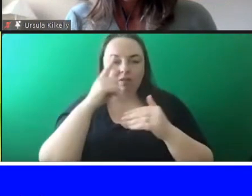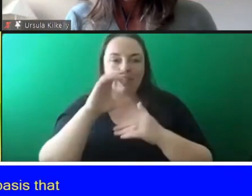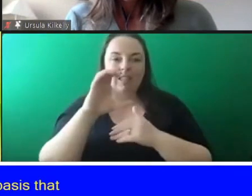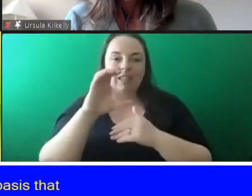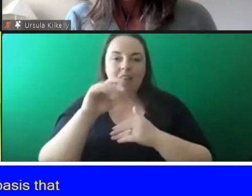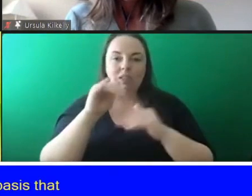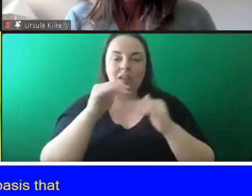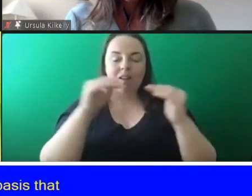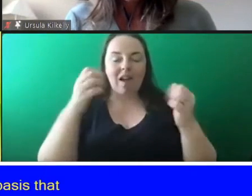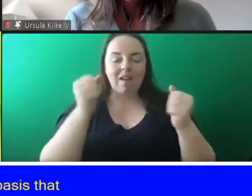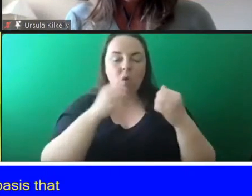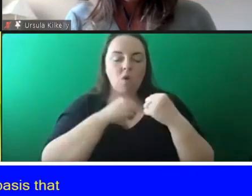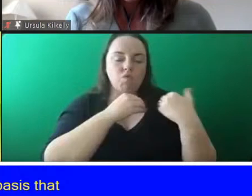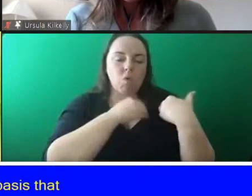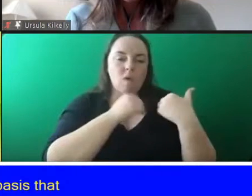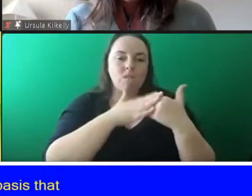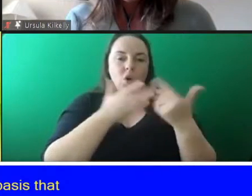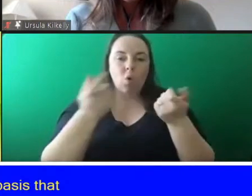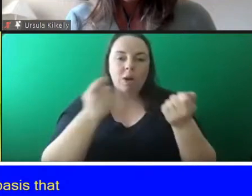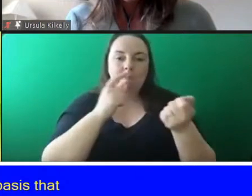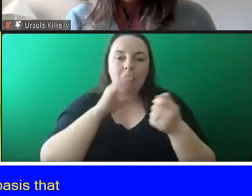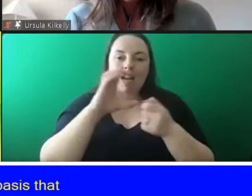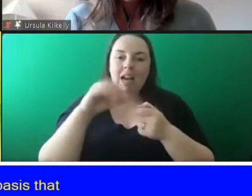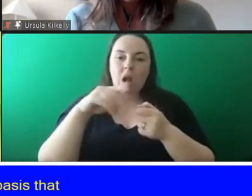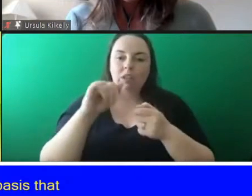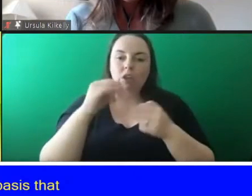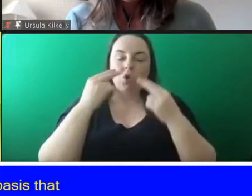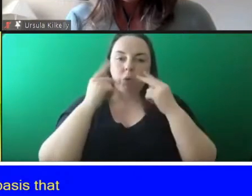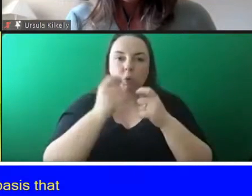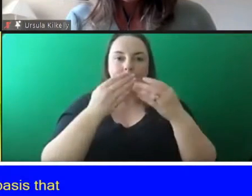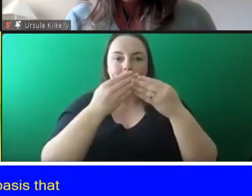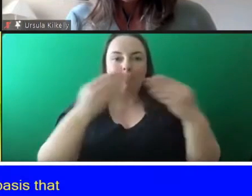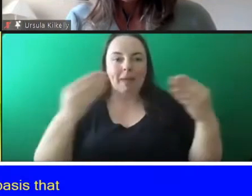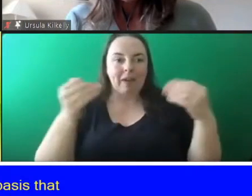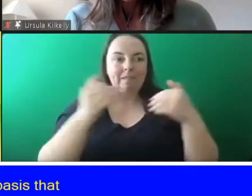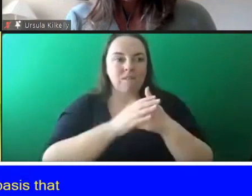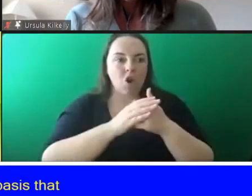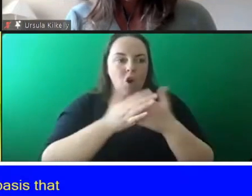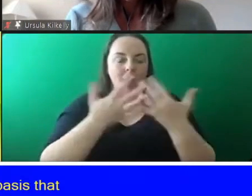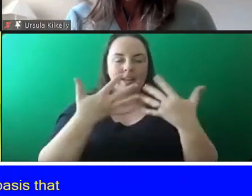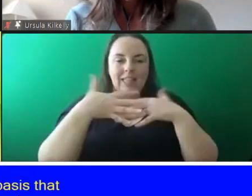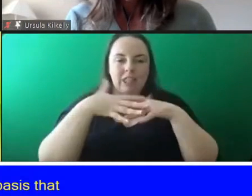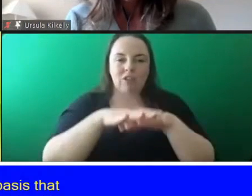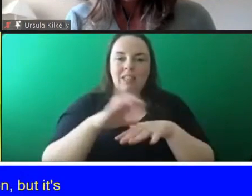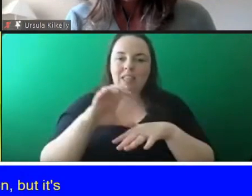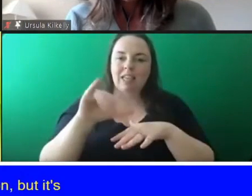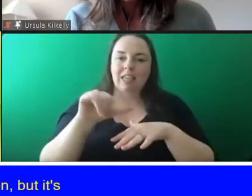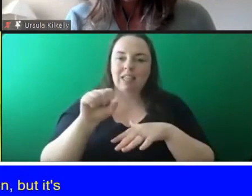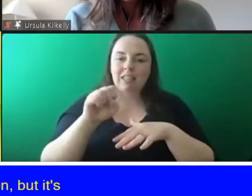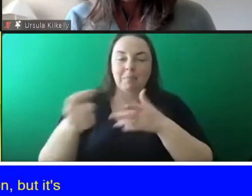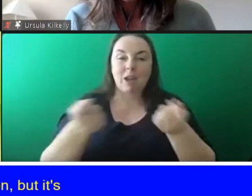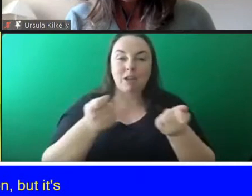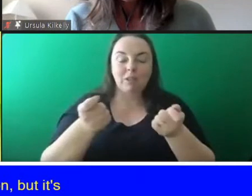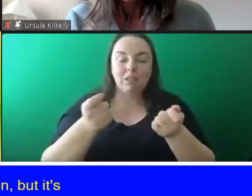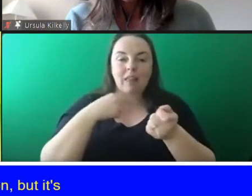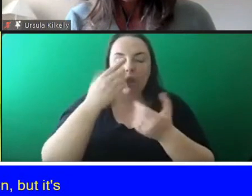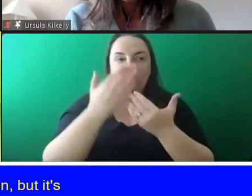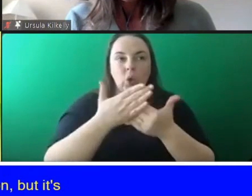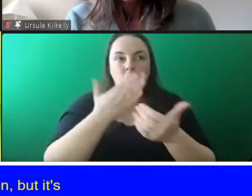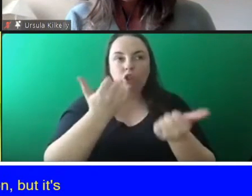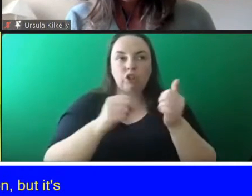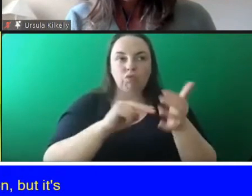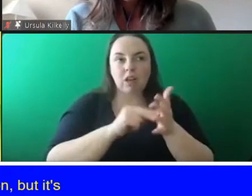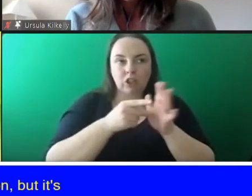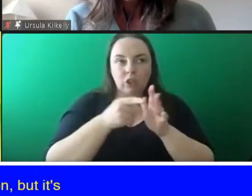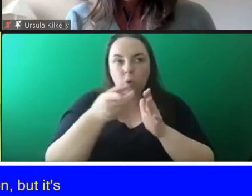coordination but that county is usually too big for sort of integrated case management uh so the youth justice strategy i think will point